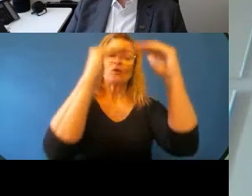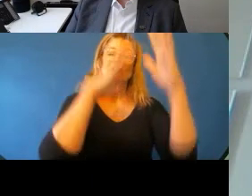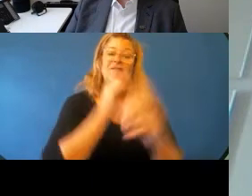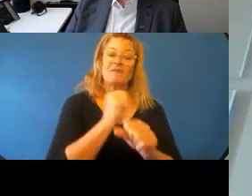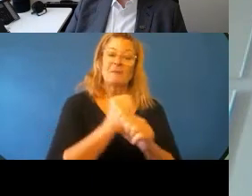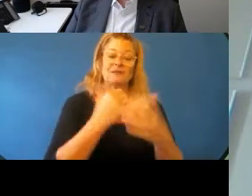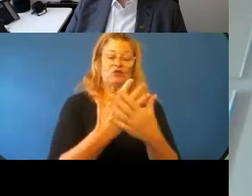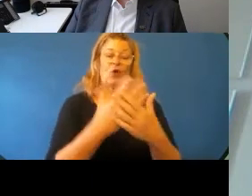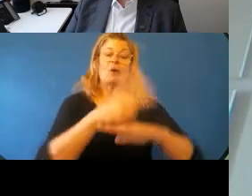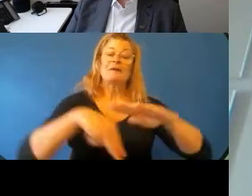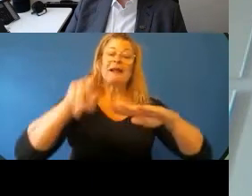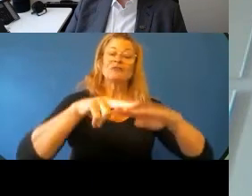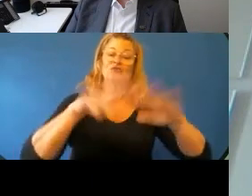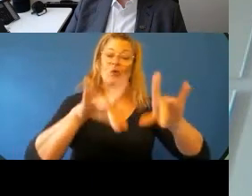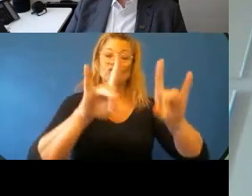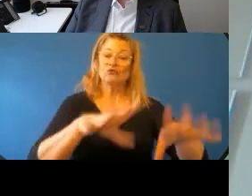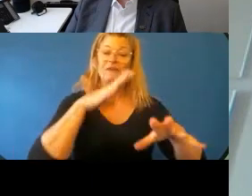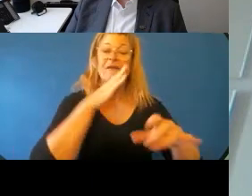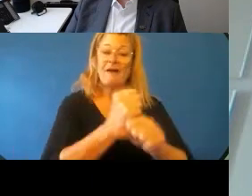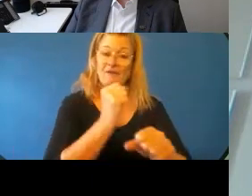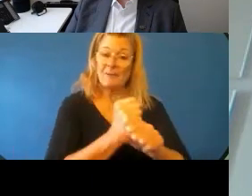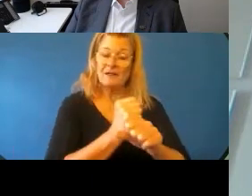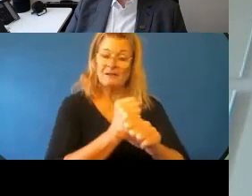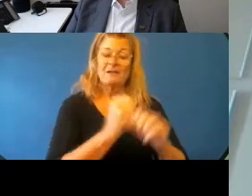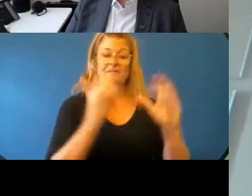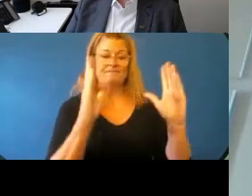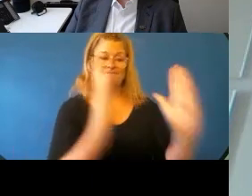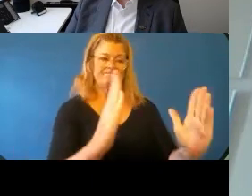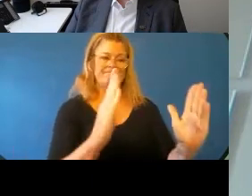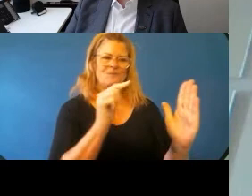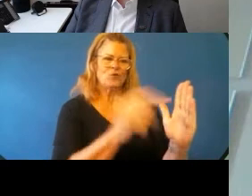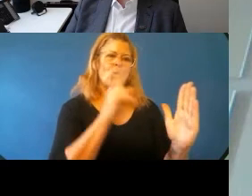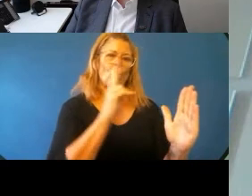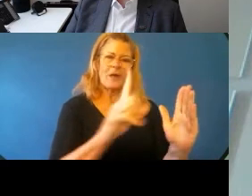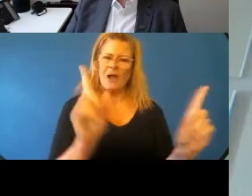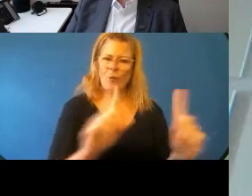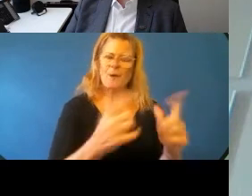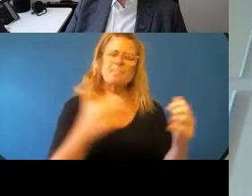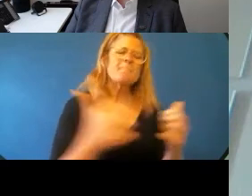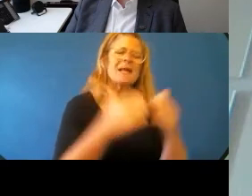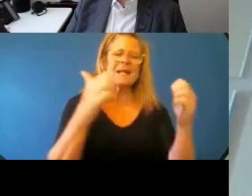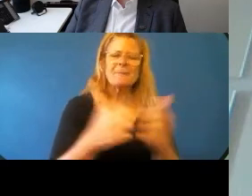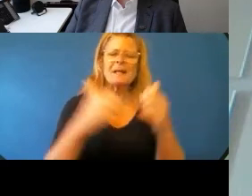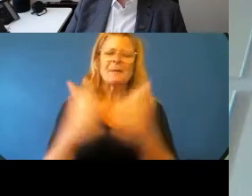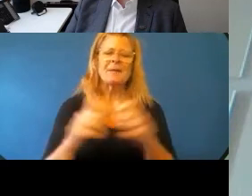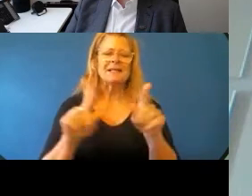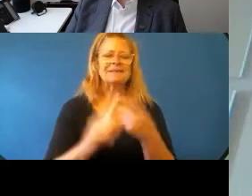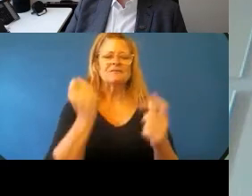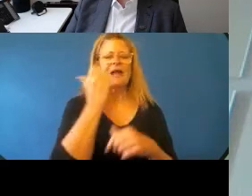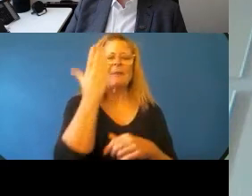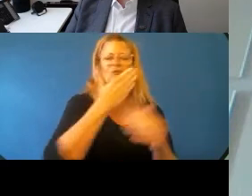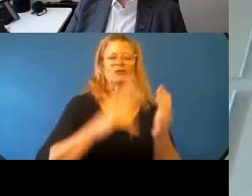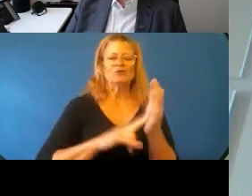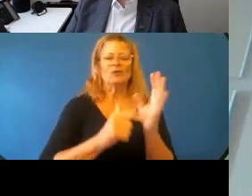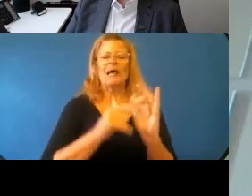in the Australian context, it's really important to remember that you're dealing with multiple nations. And so each nation is